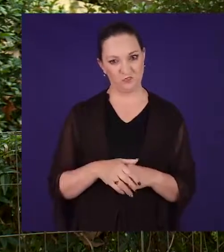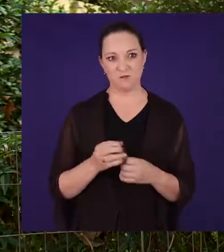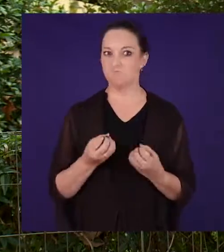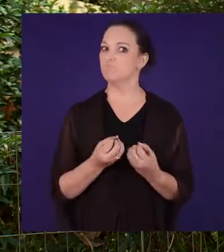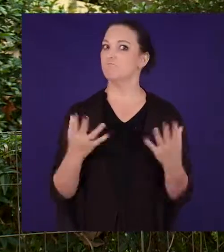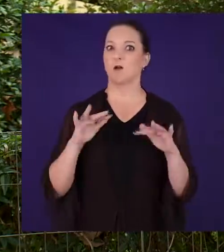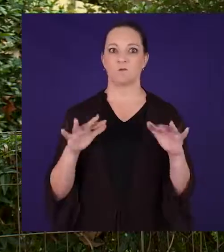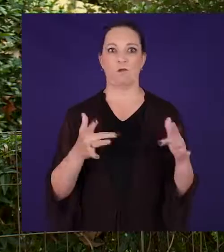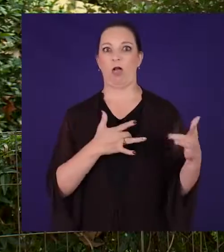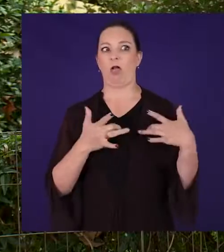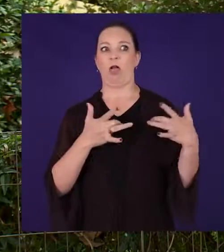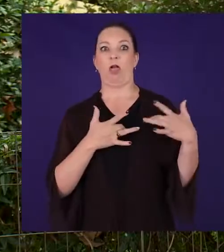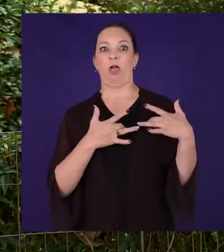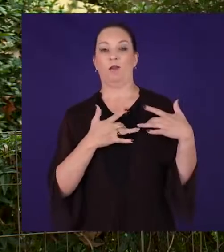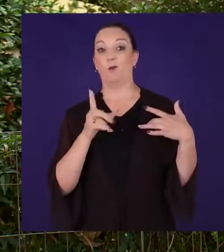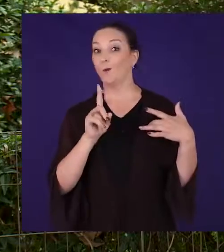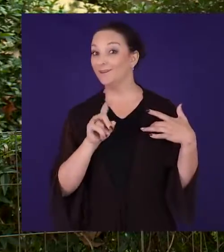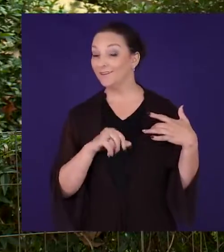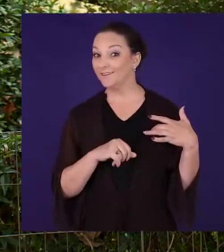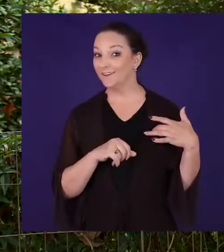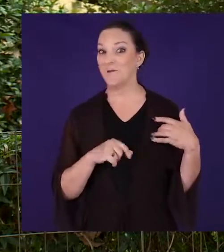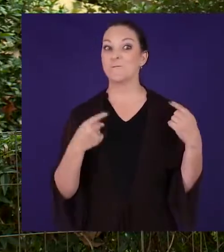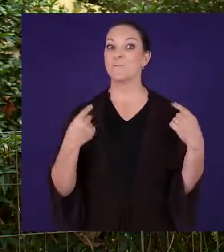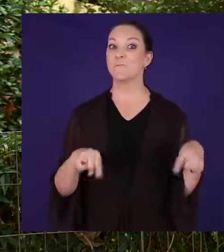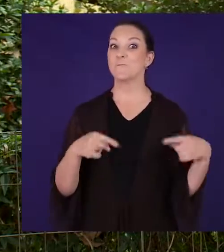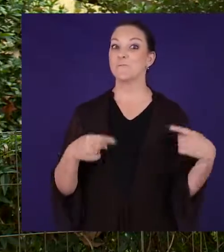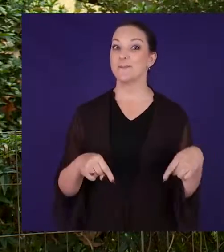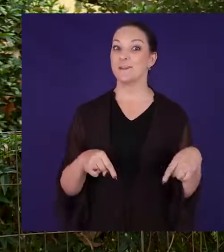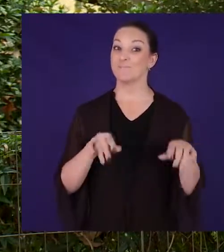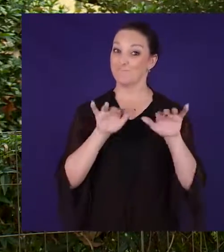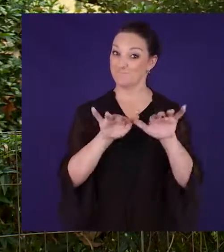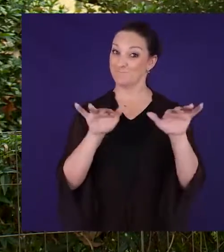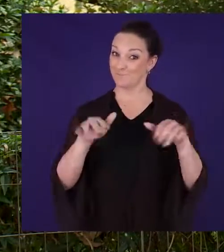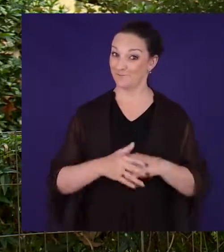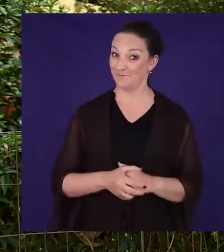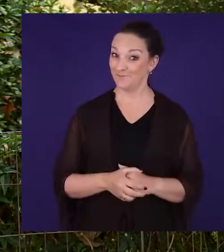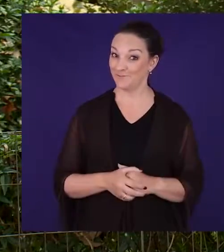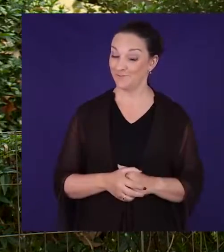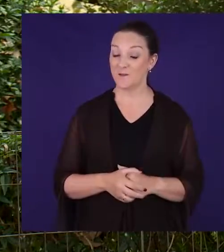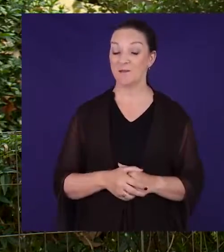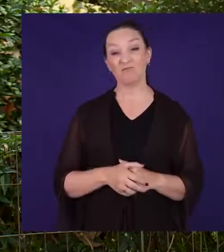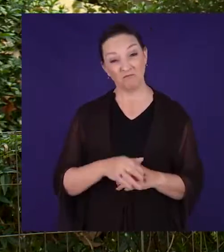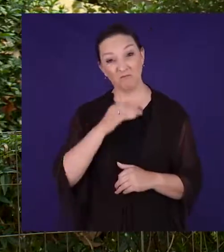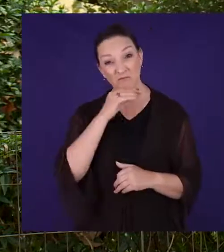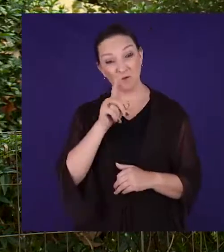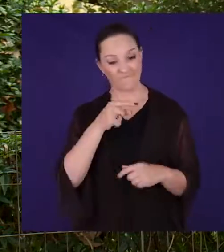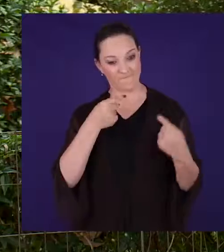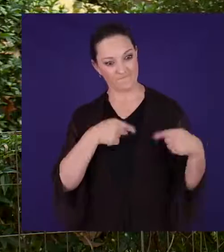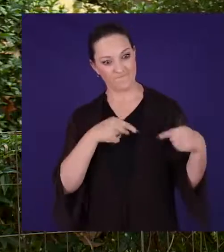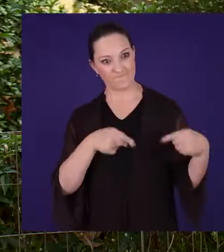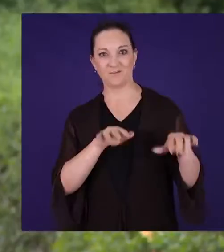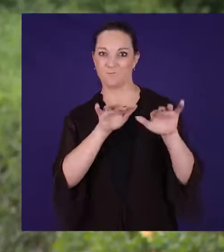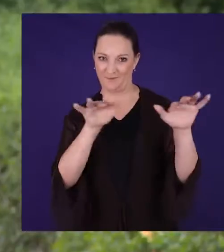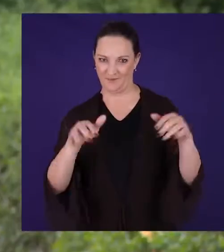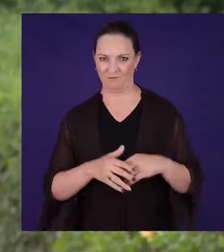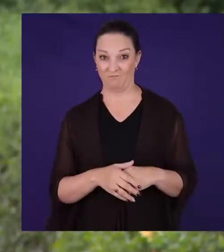terrorizes most of us what is that Angus it's the fear of man the fear of